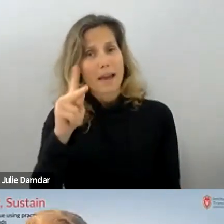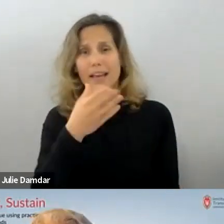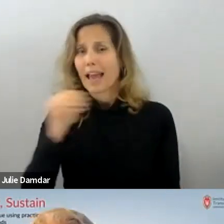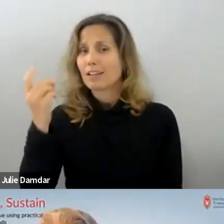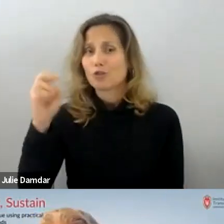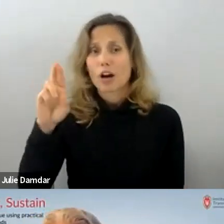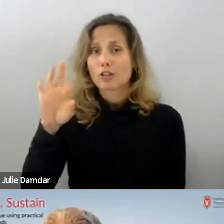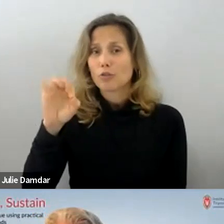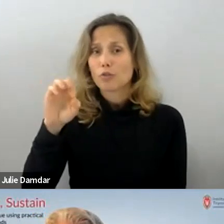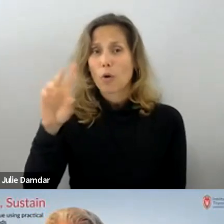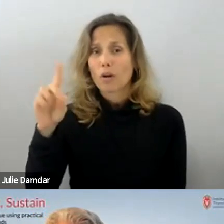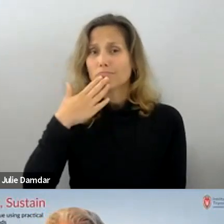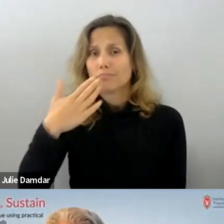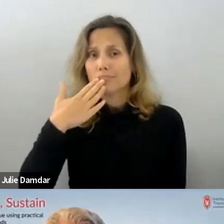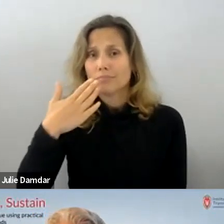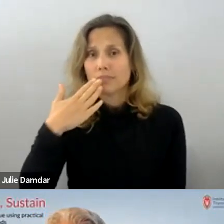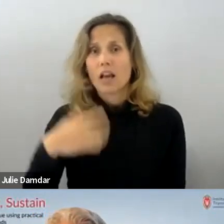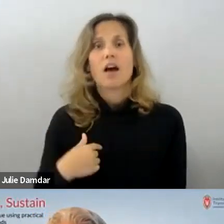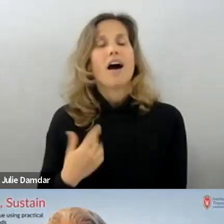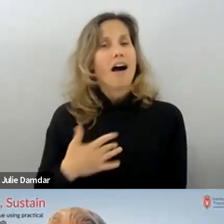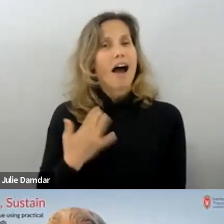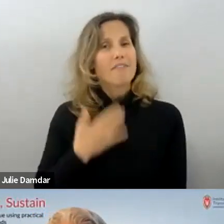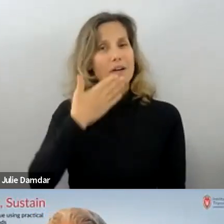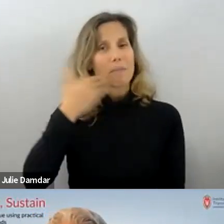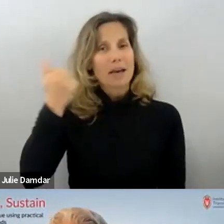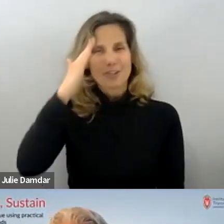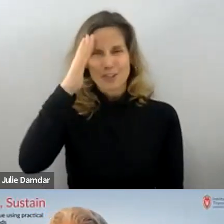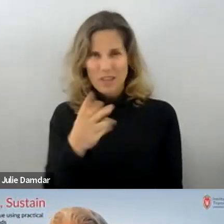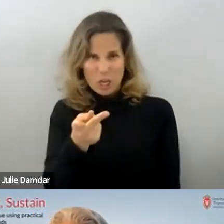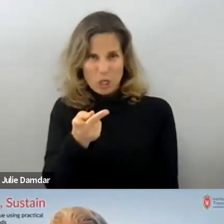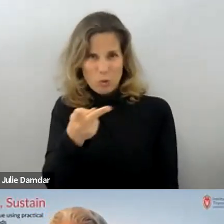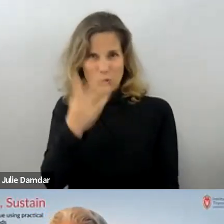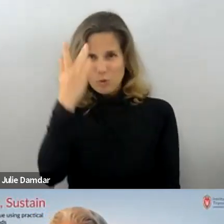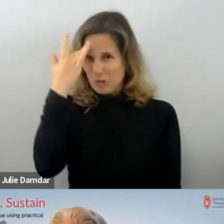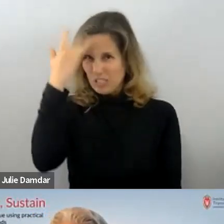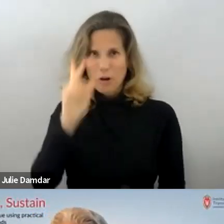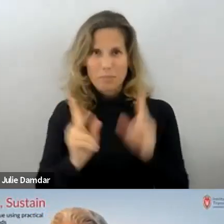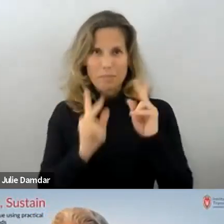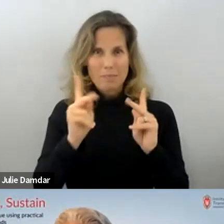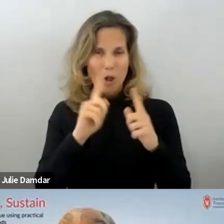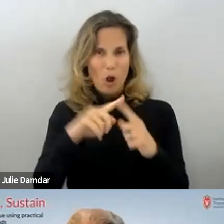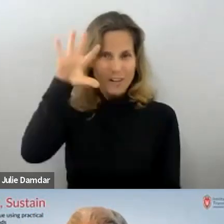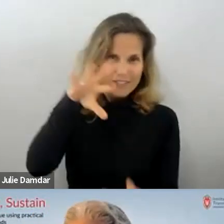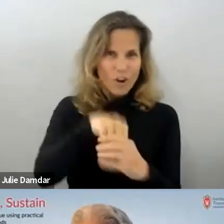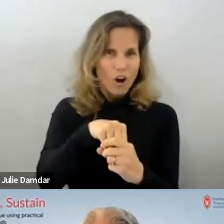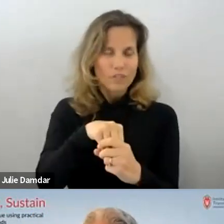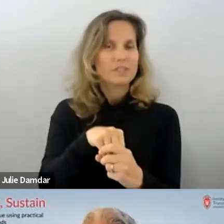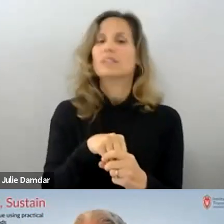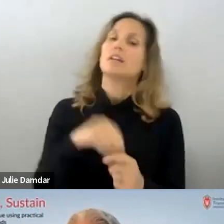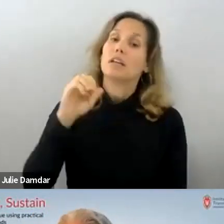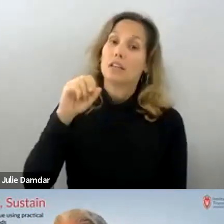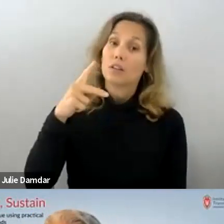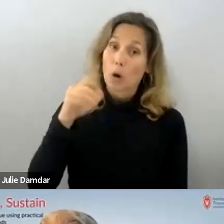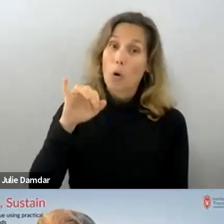as well. I feel better knowing that you two smart people are tackling the opioid